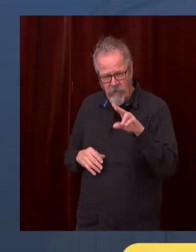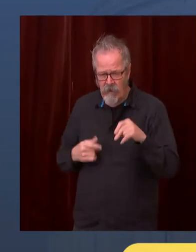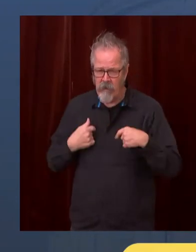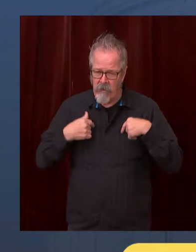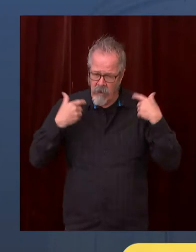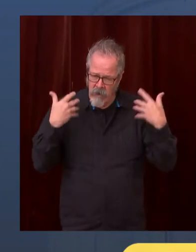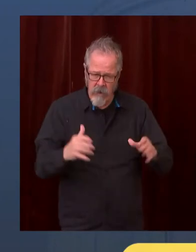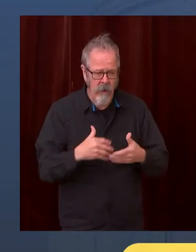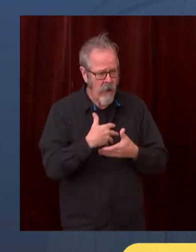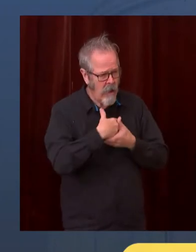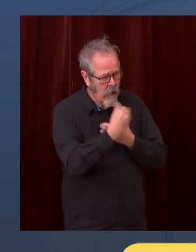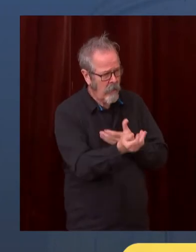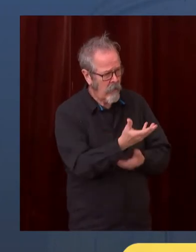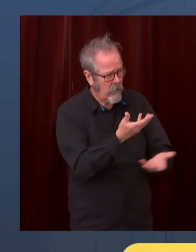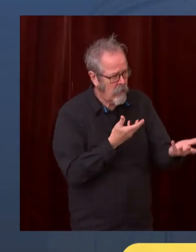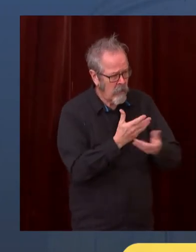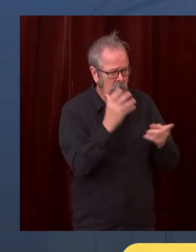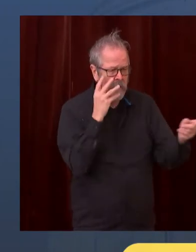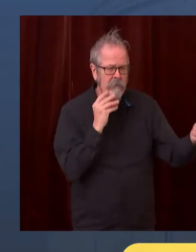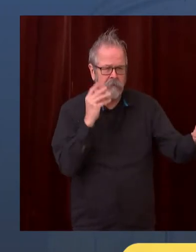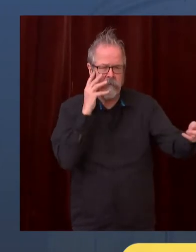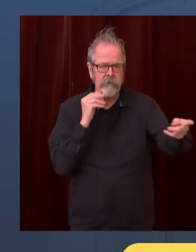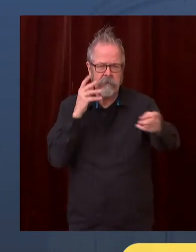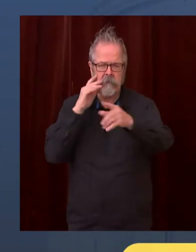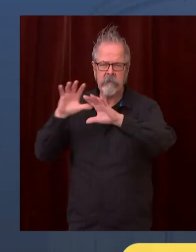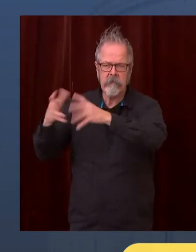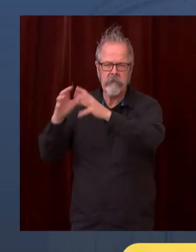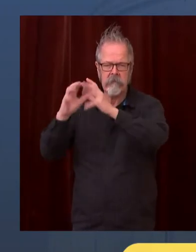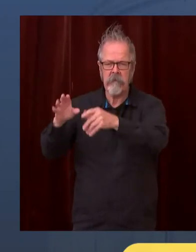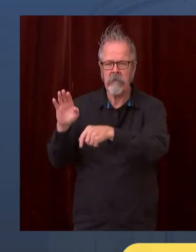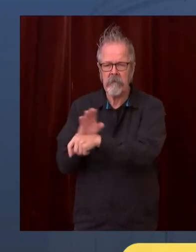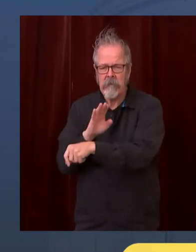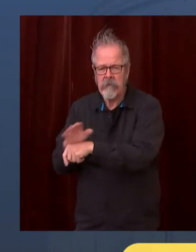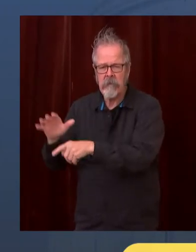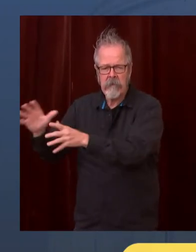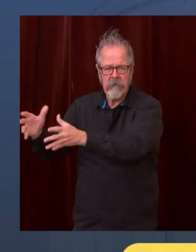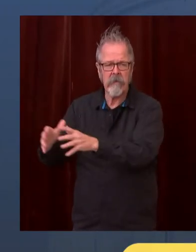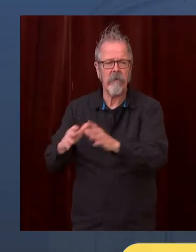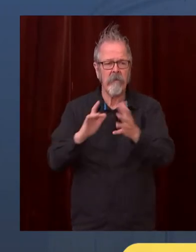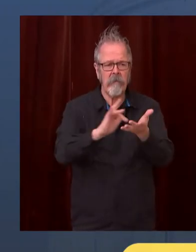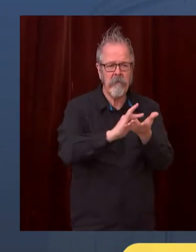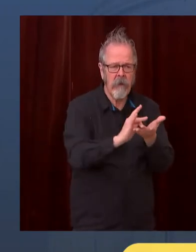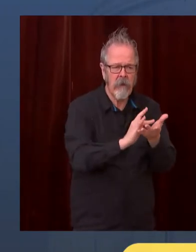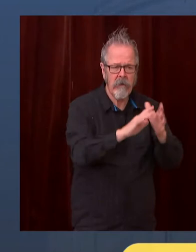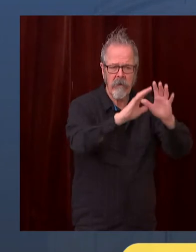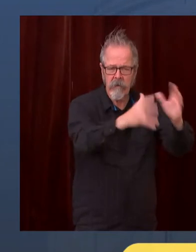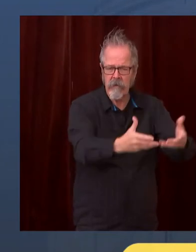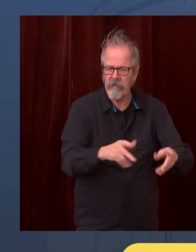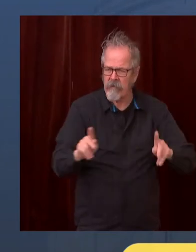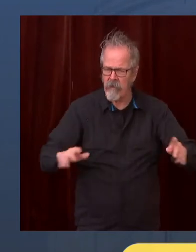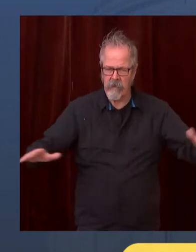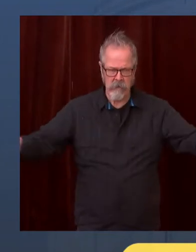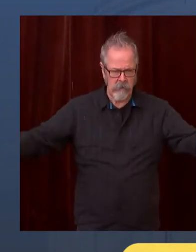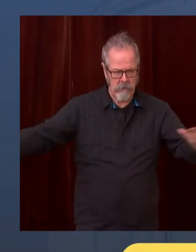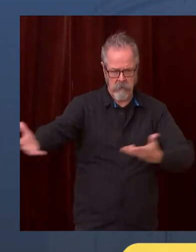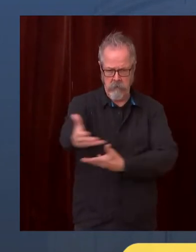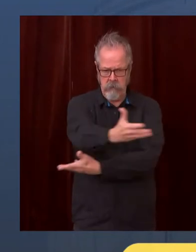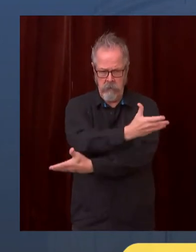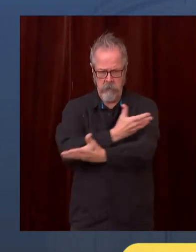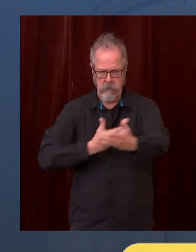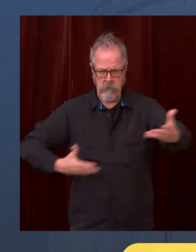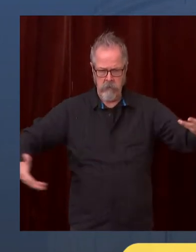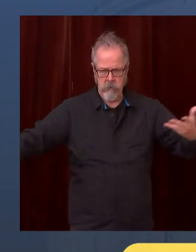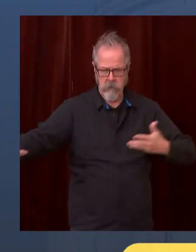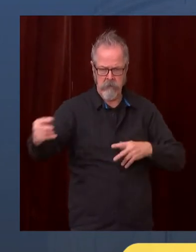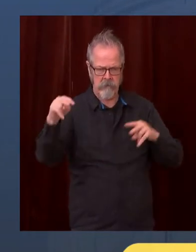medical and our business community, as well as from local elected officials. And this is reflected in the fact that these new restrictions